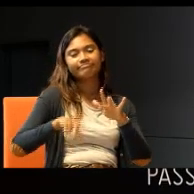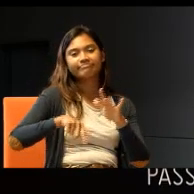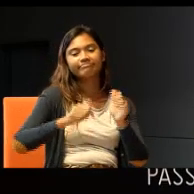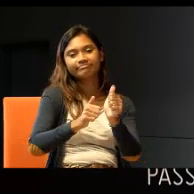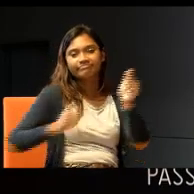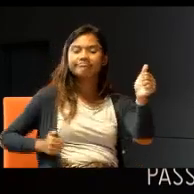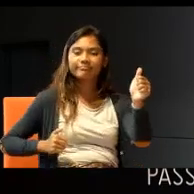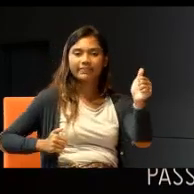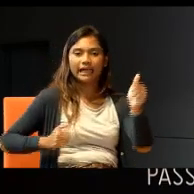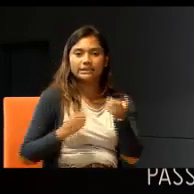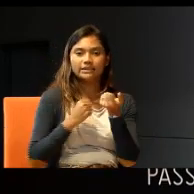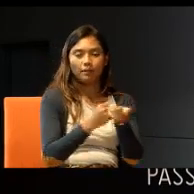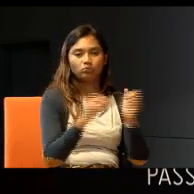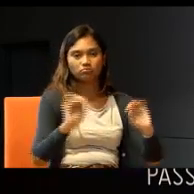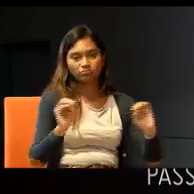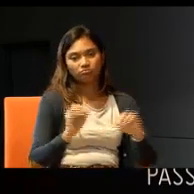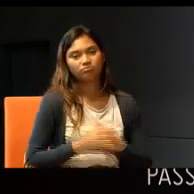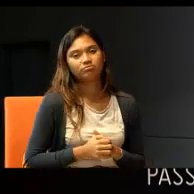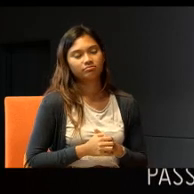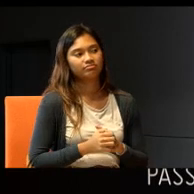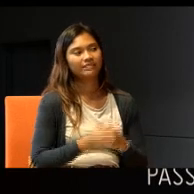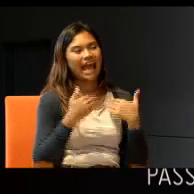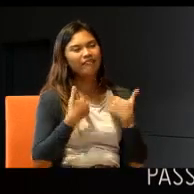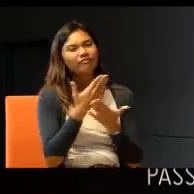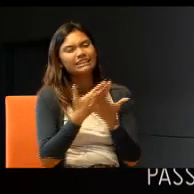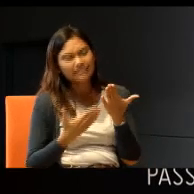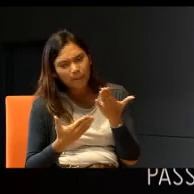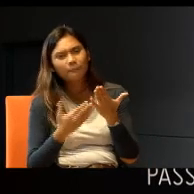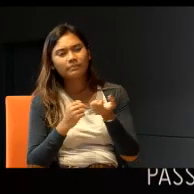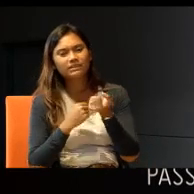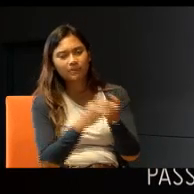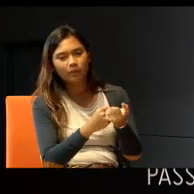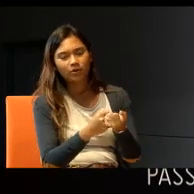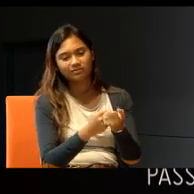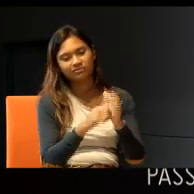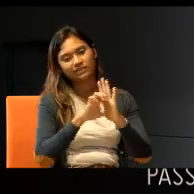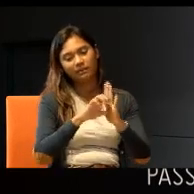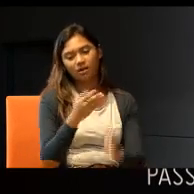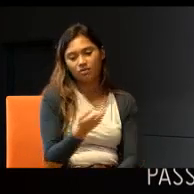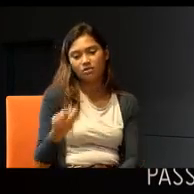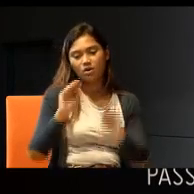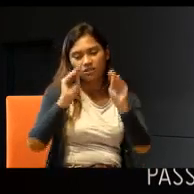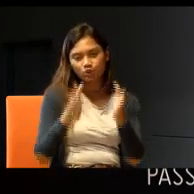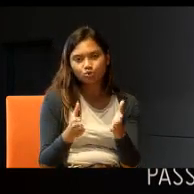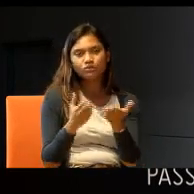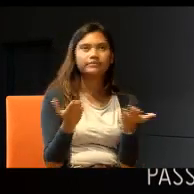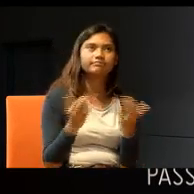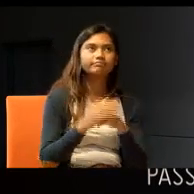support. There, there is, some, form of support, in terms of, resource teachers, in terms of,